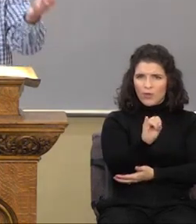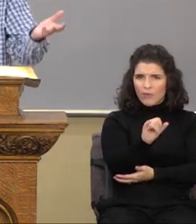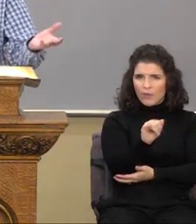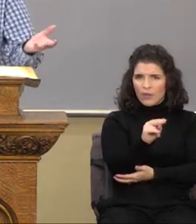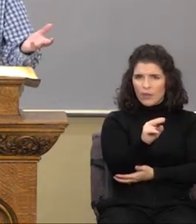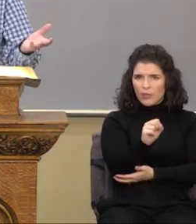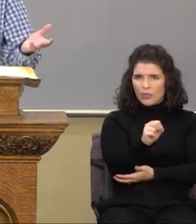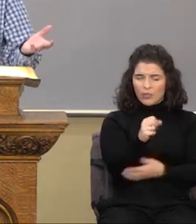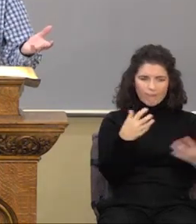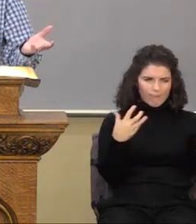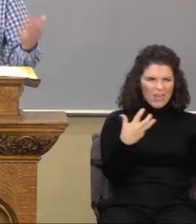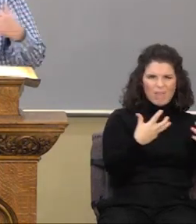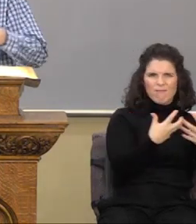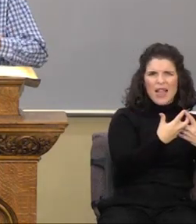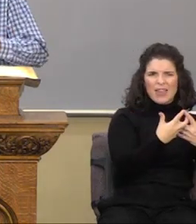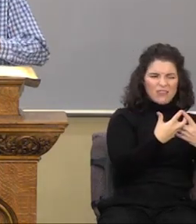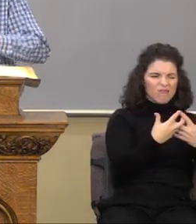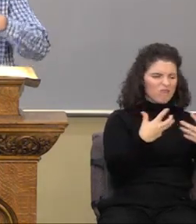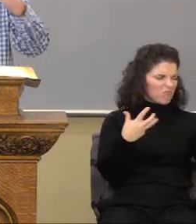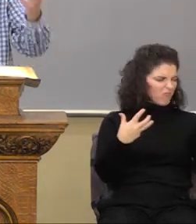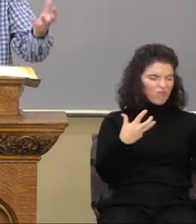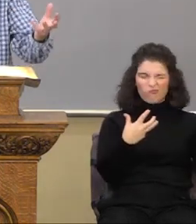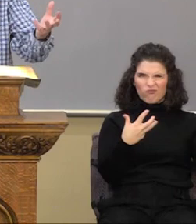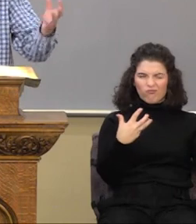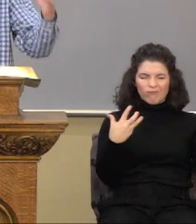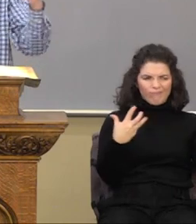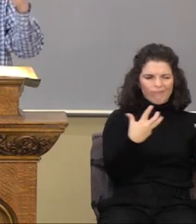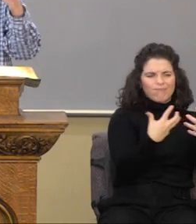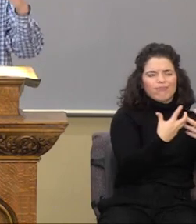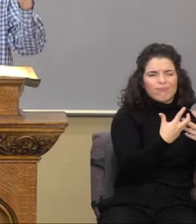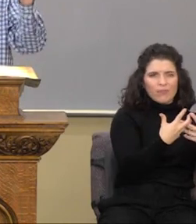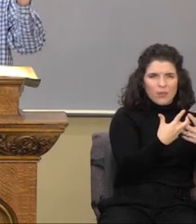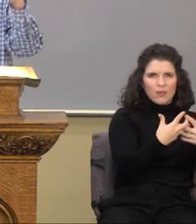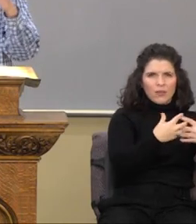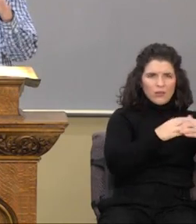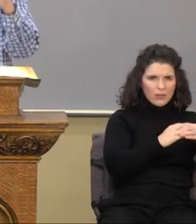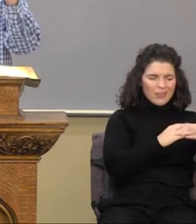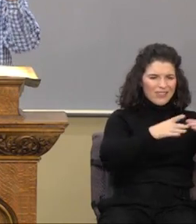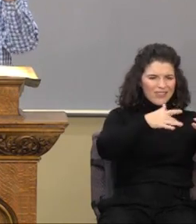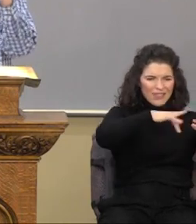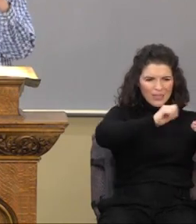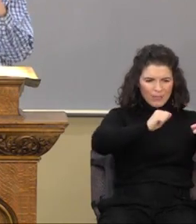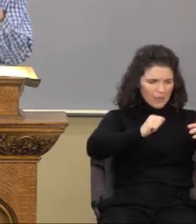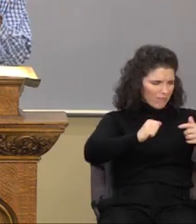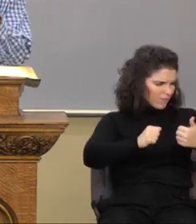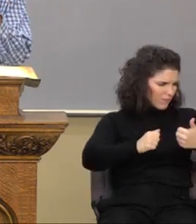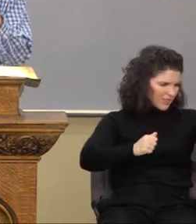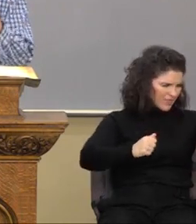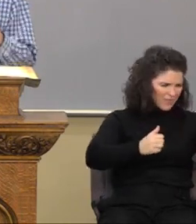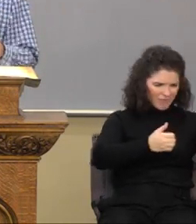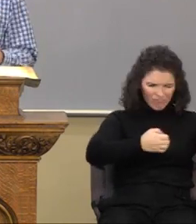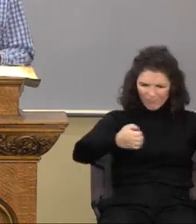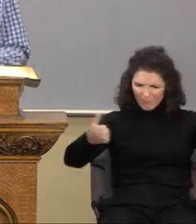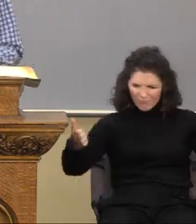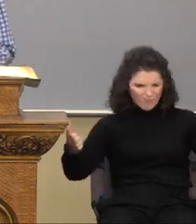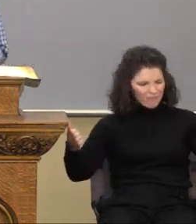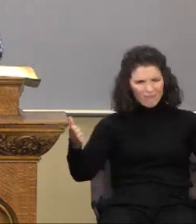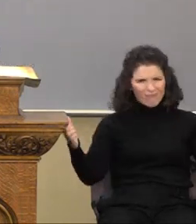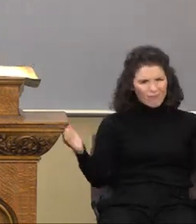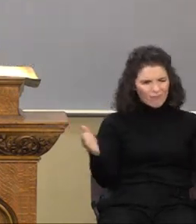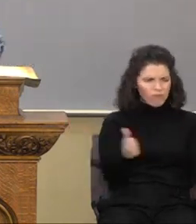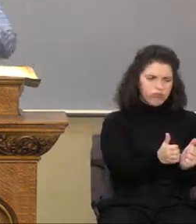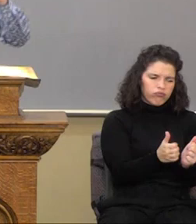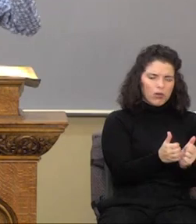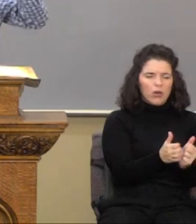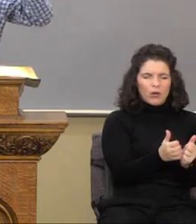shouldn't be any space between us. We want to eliminate the space and the distance and the alienation. So we have